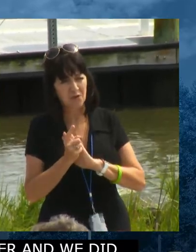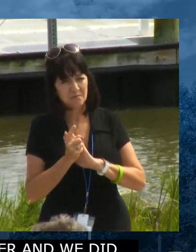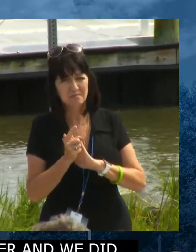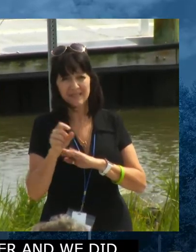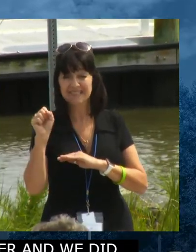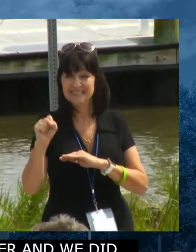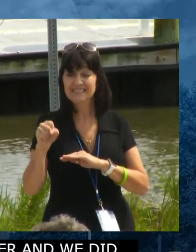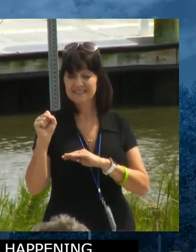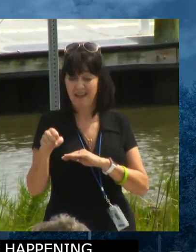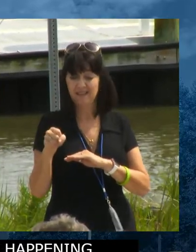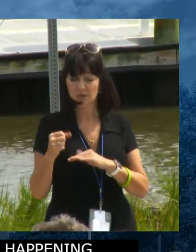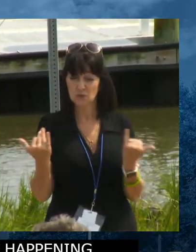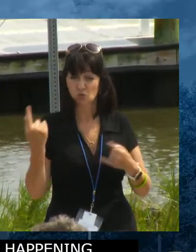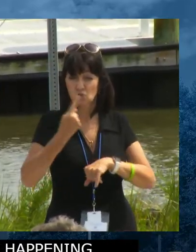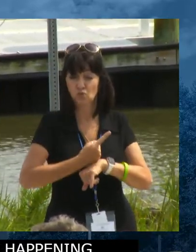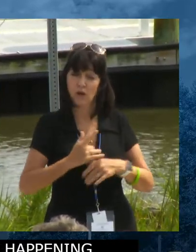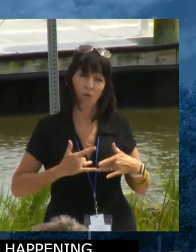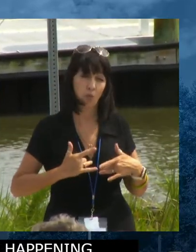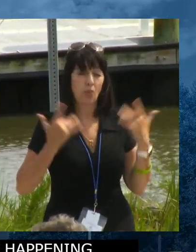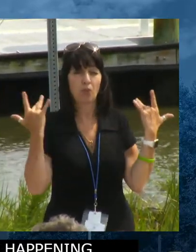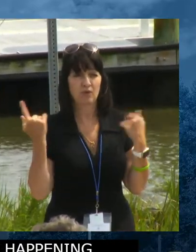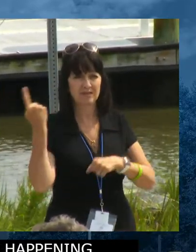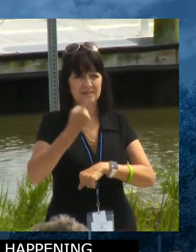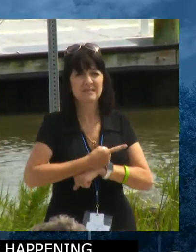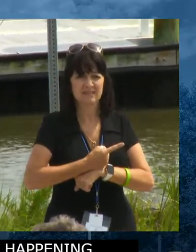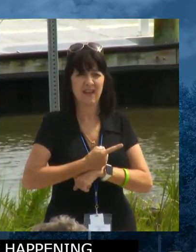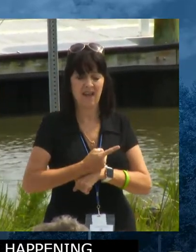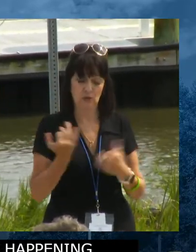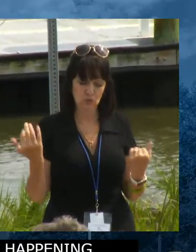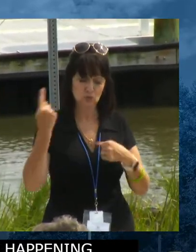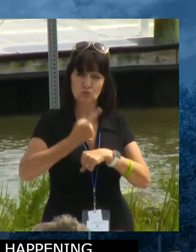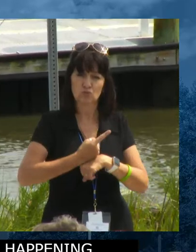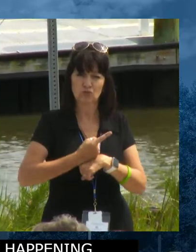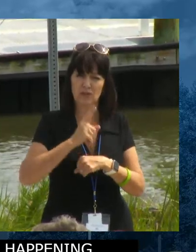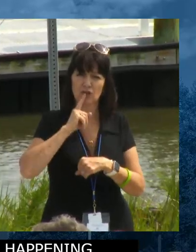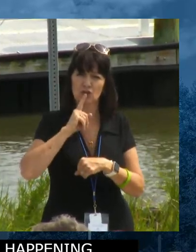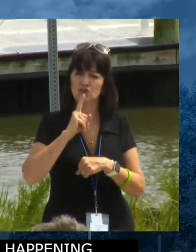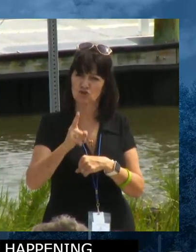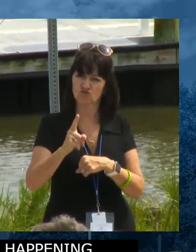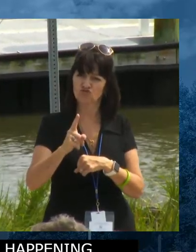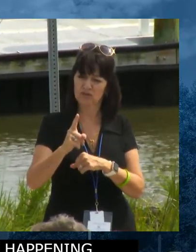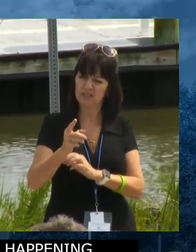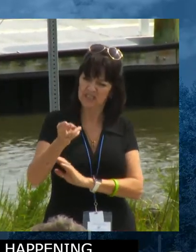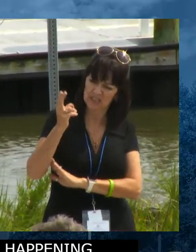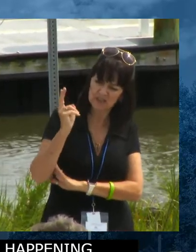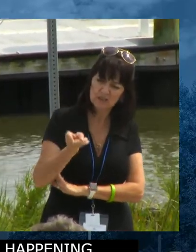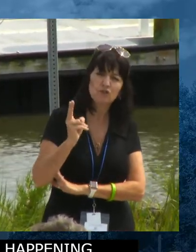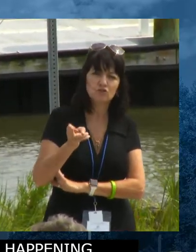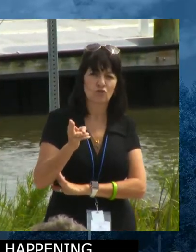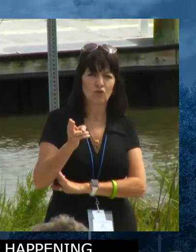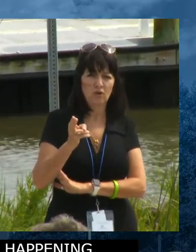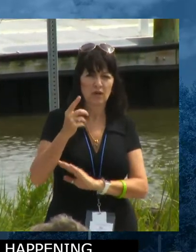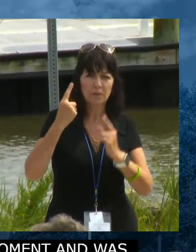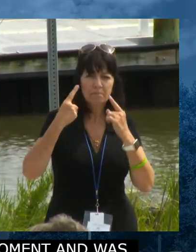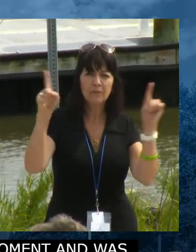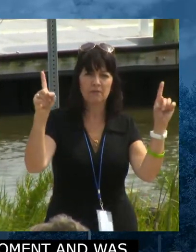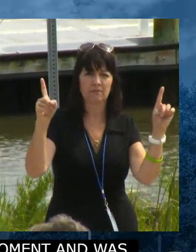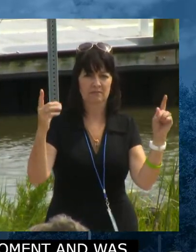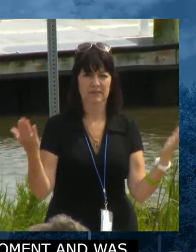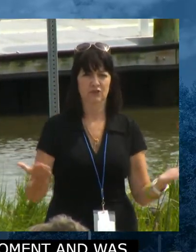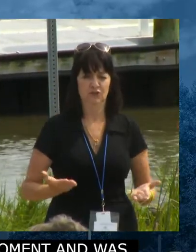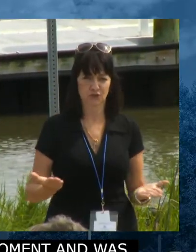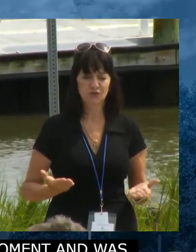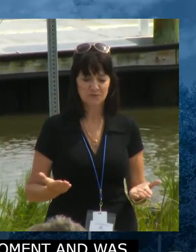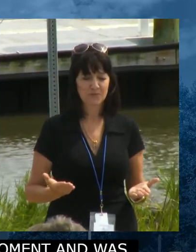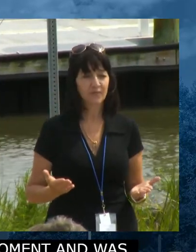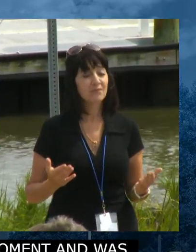something big is going to happen today. It's going to be historic in the state of Delaware. So what I want you to do is when I was